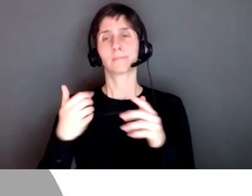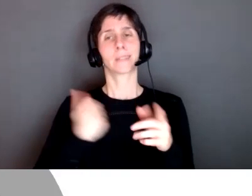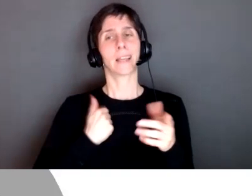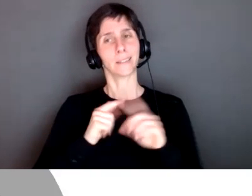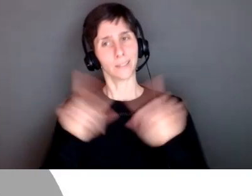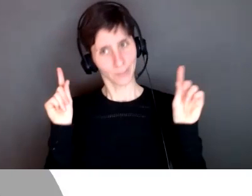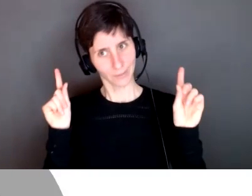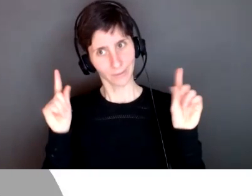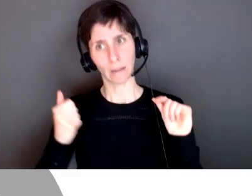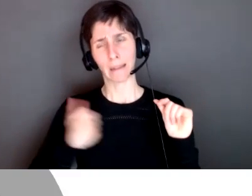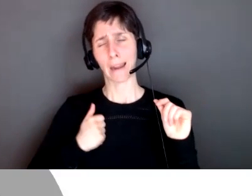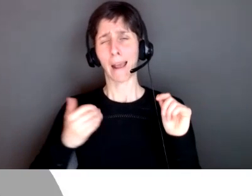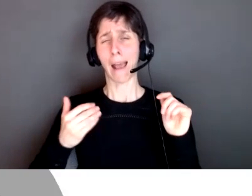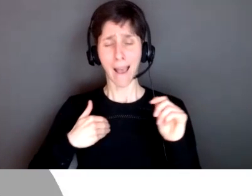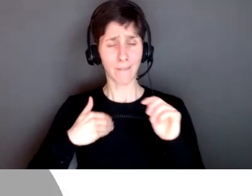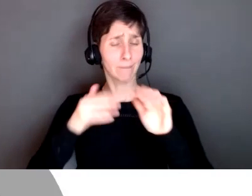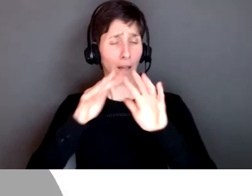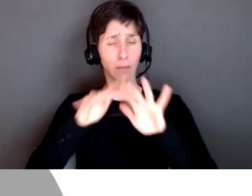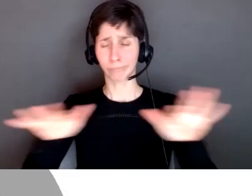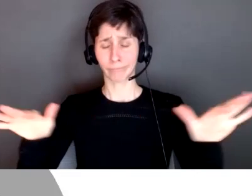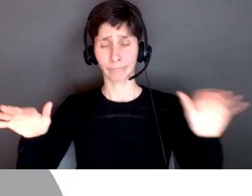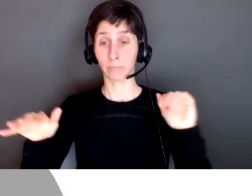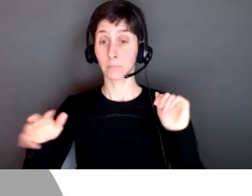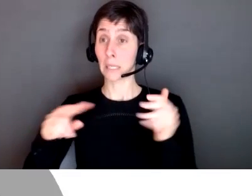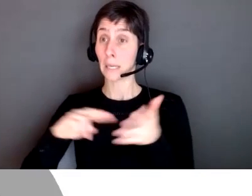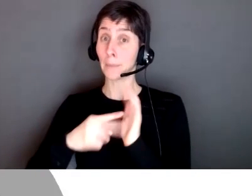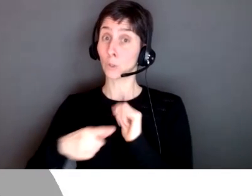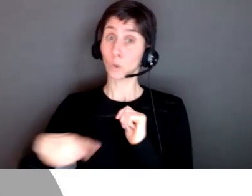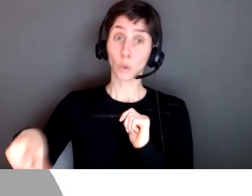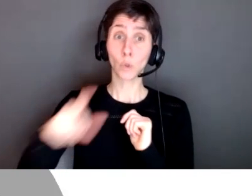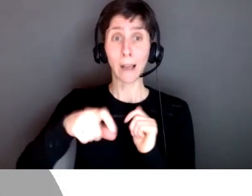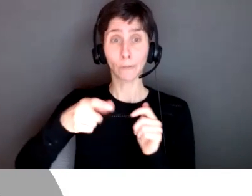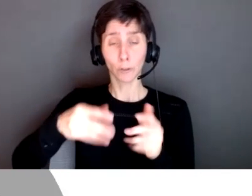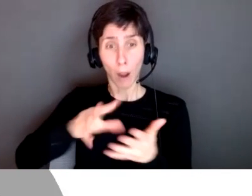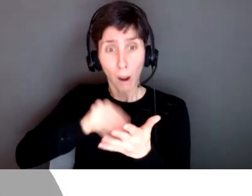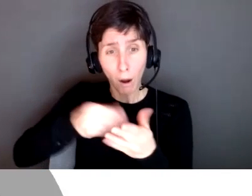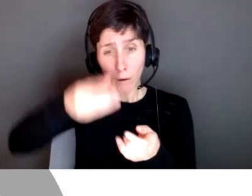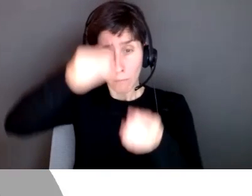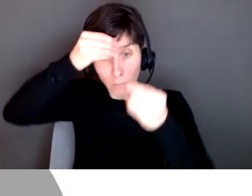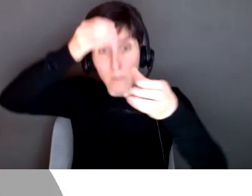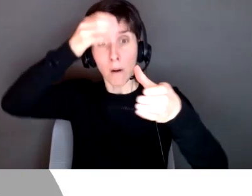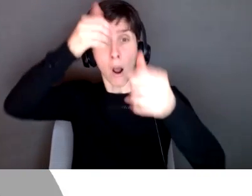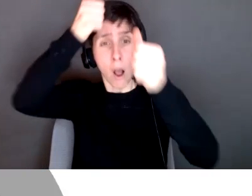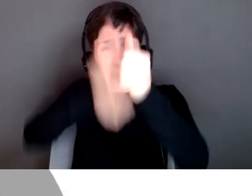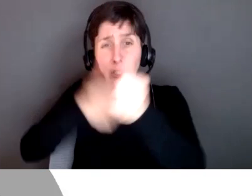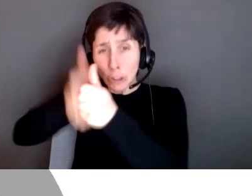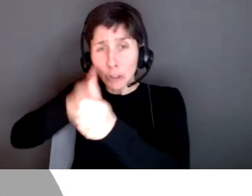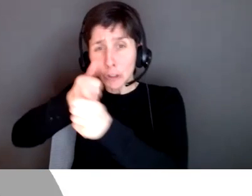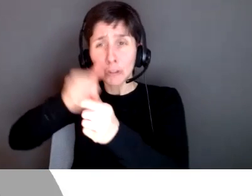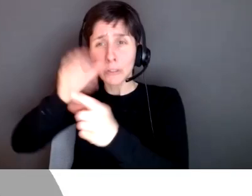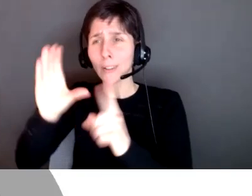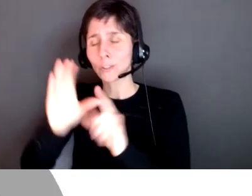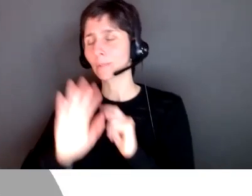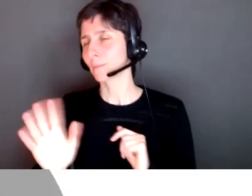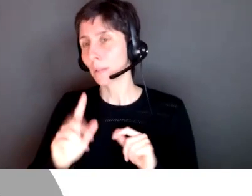of diversity um and that doesn't mean that you have to be an expert in all cultures but you do have to take the time to to know who